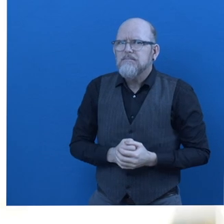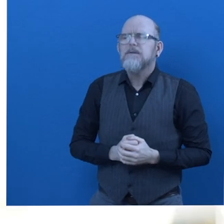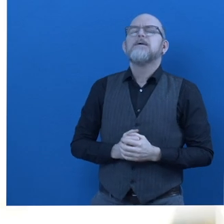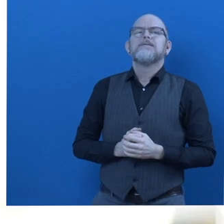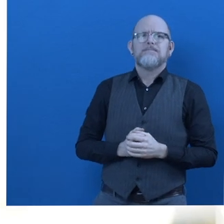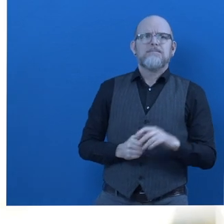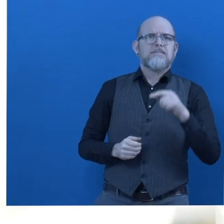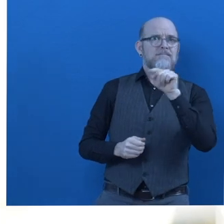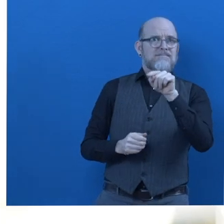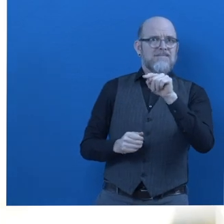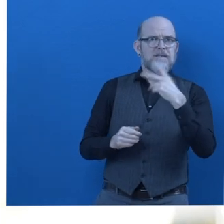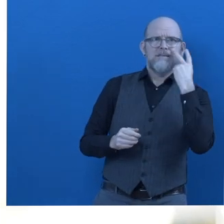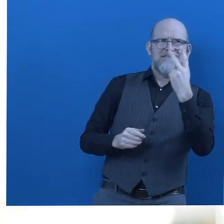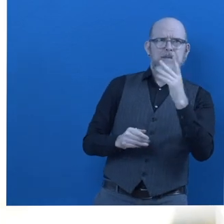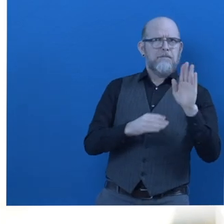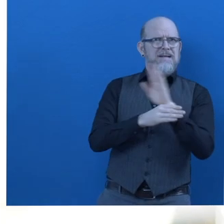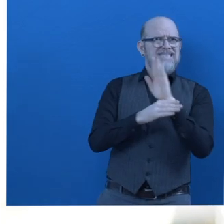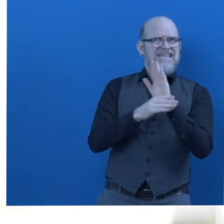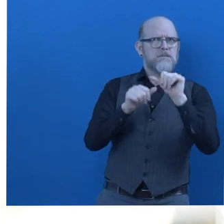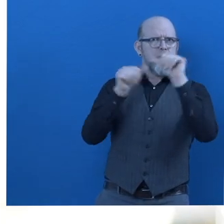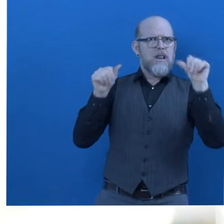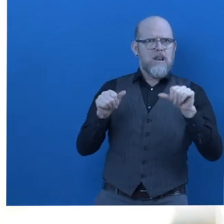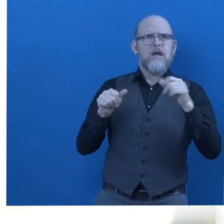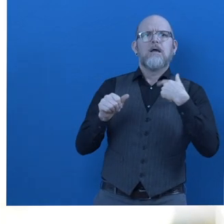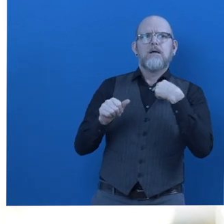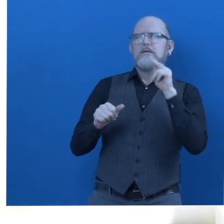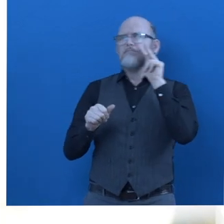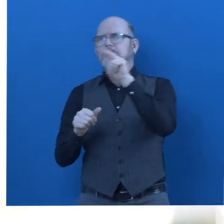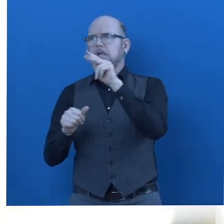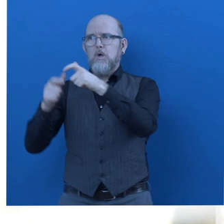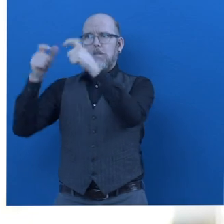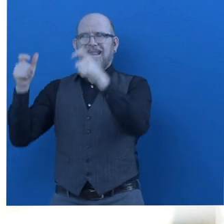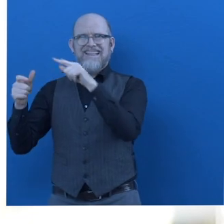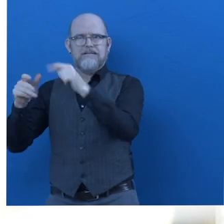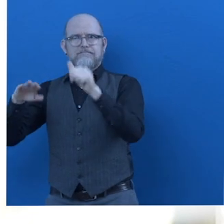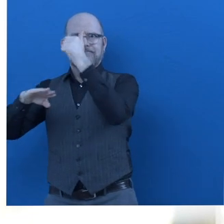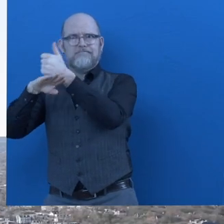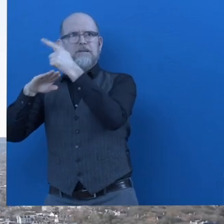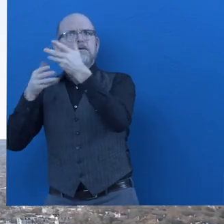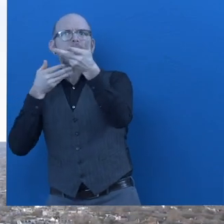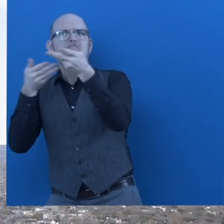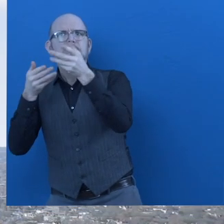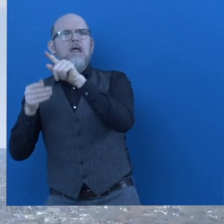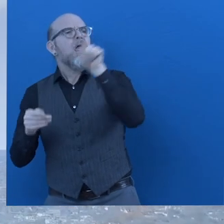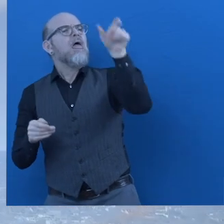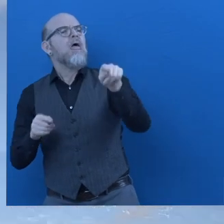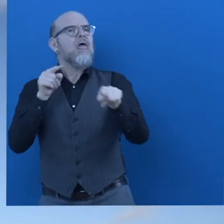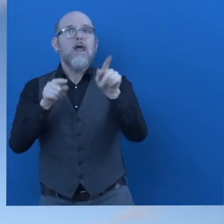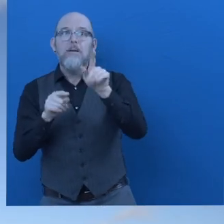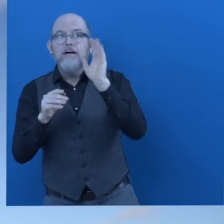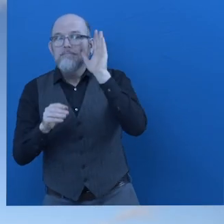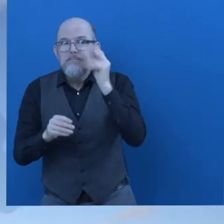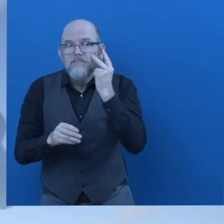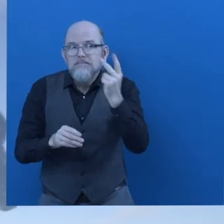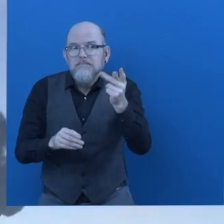The business model that we're using is about listening to the employers and the needs that they have. The financing was from government. We did originally use